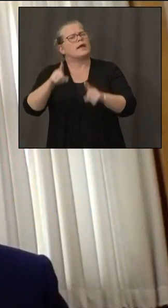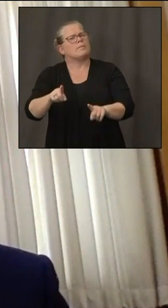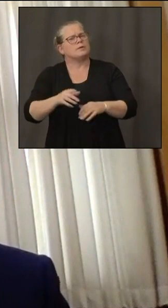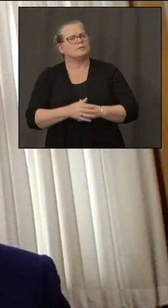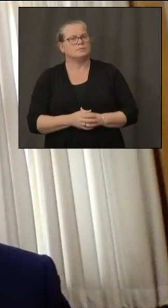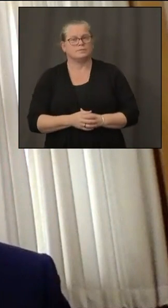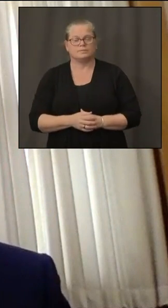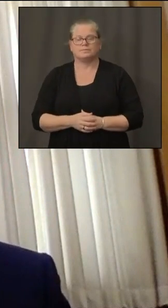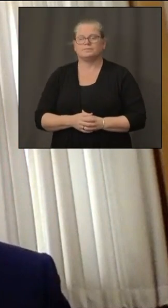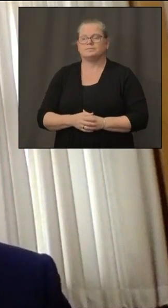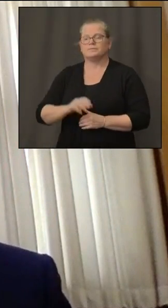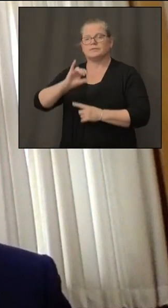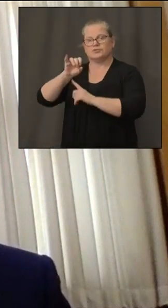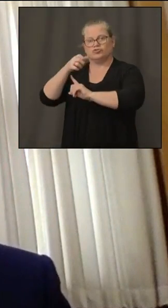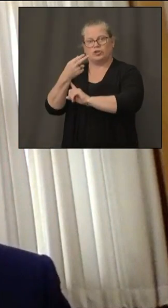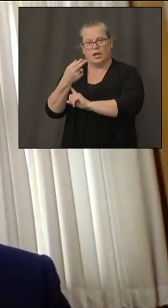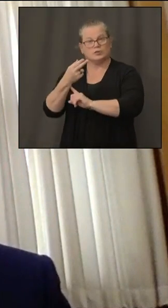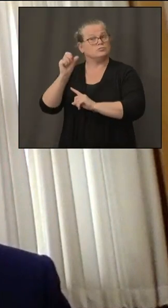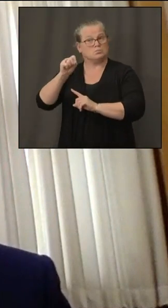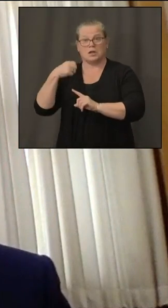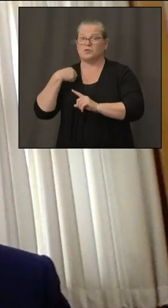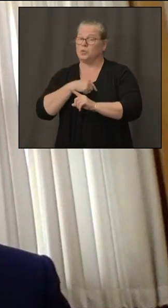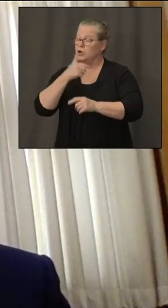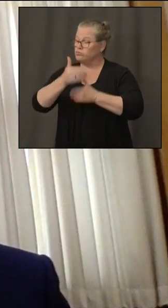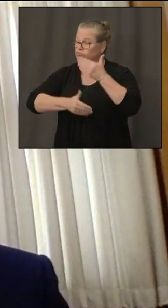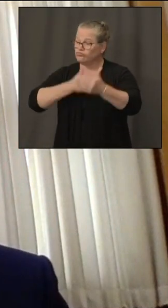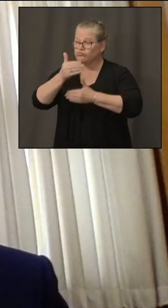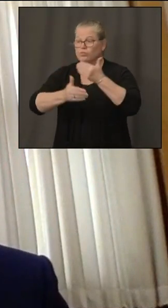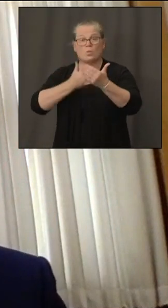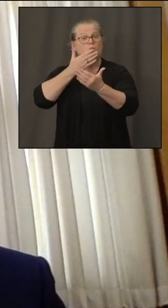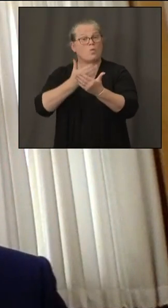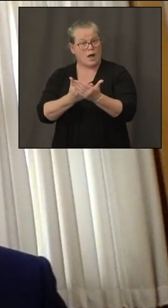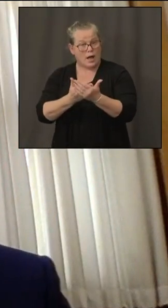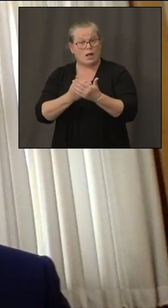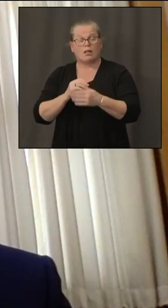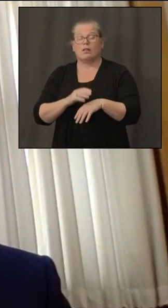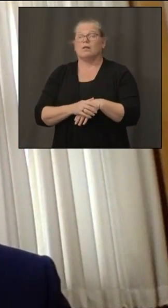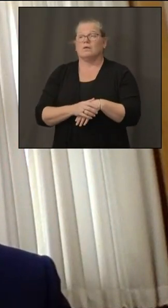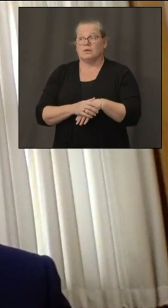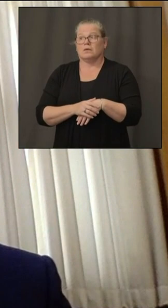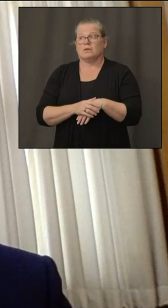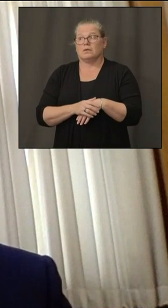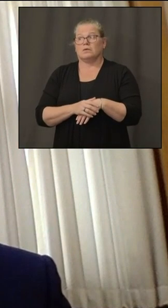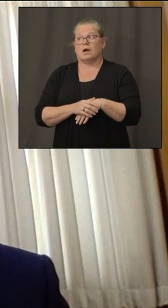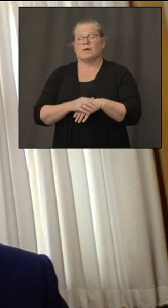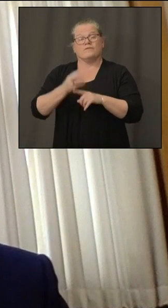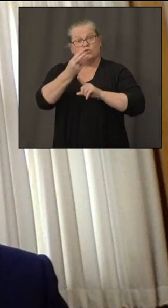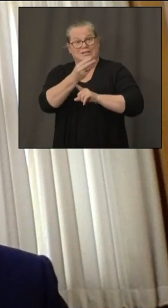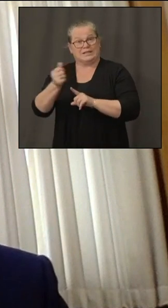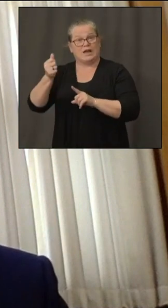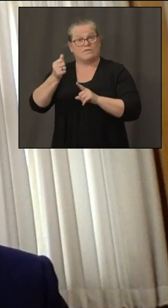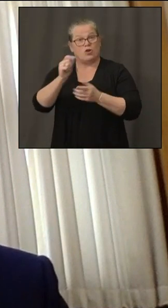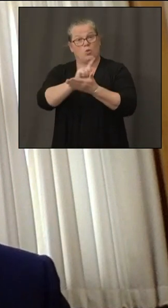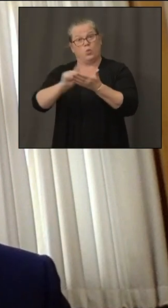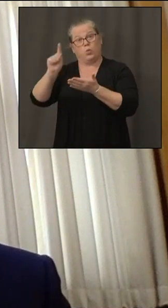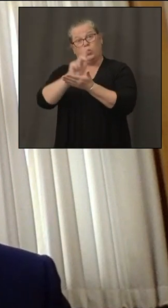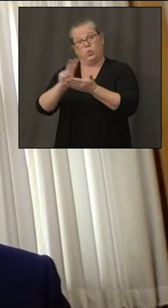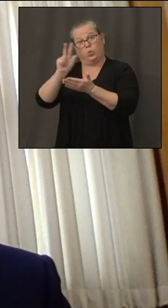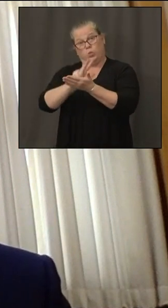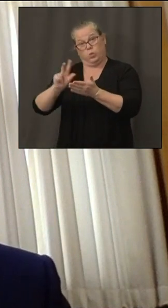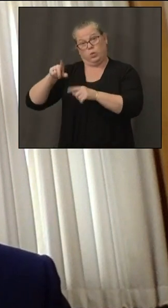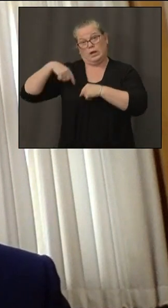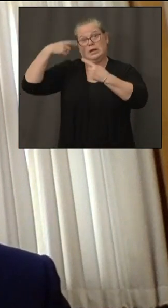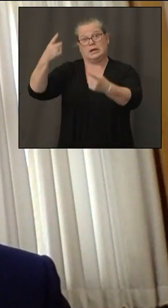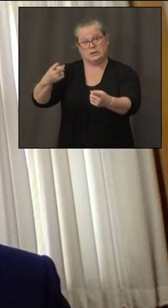proceed um very well for several weeks now we've been receiving uh 90 percent or greater um